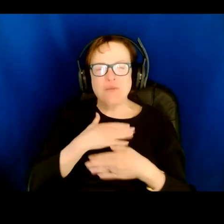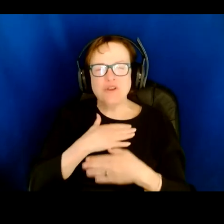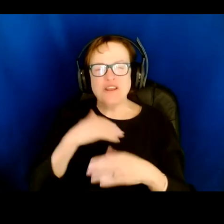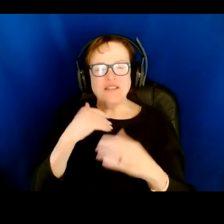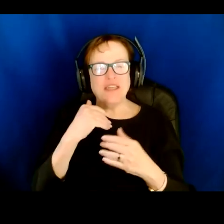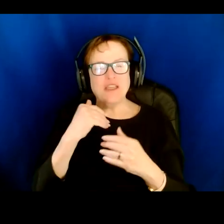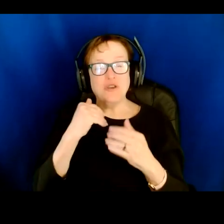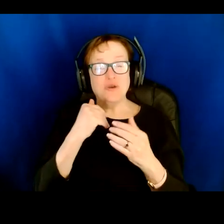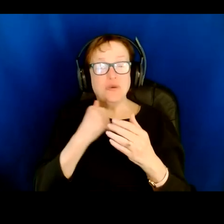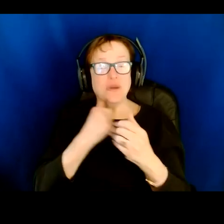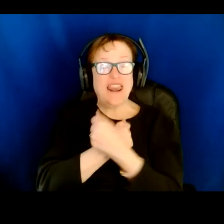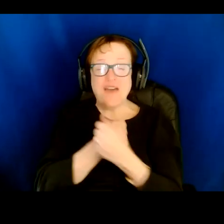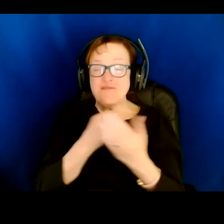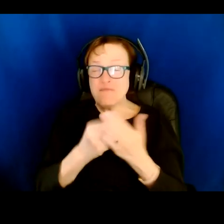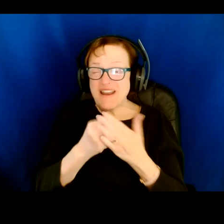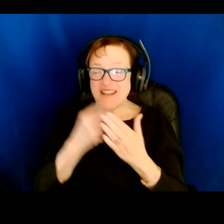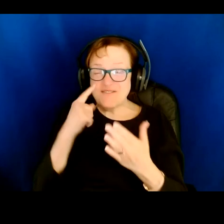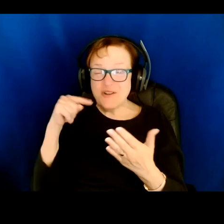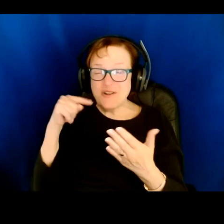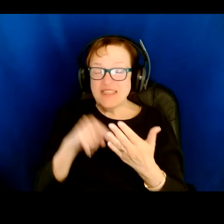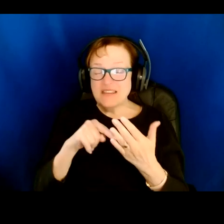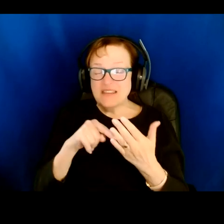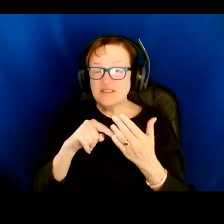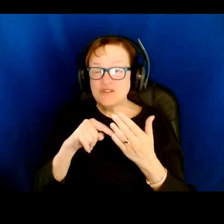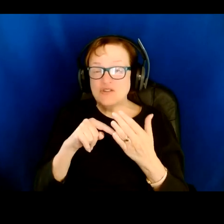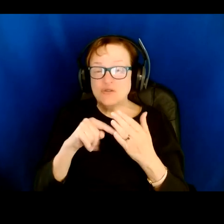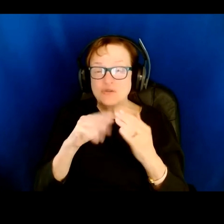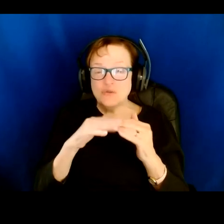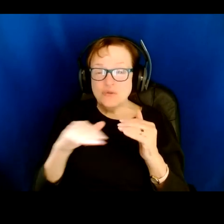funding to go towards this to take it even further. I think, you